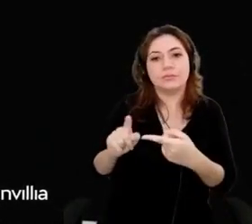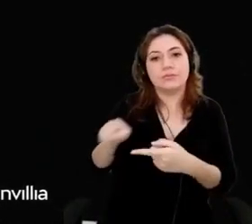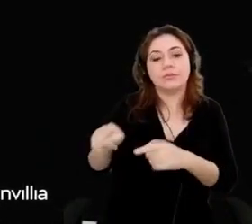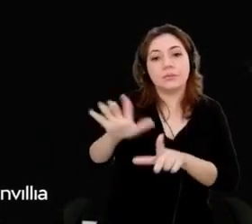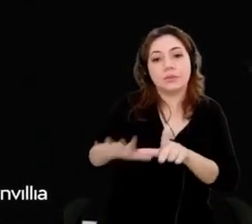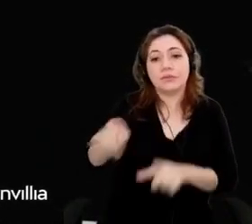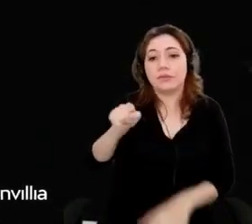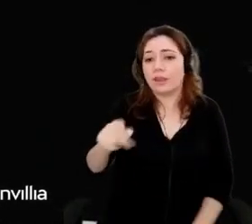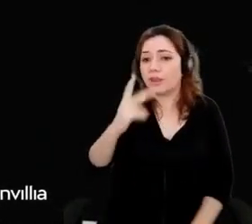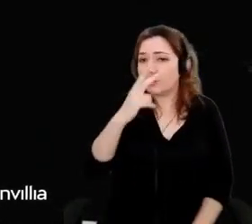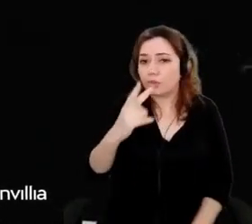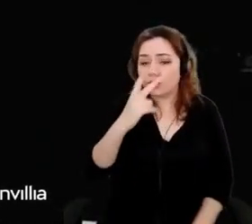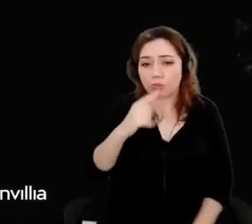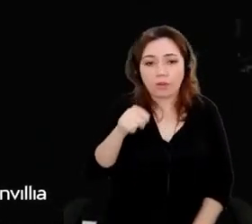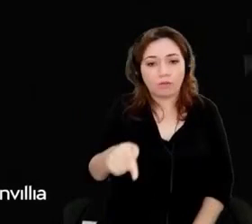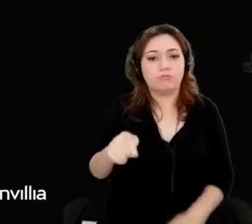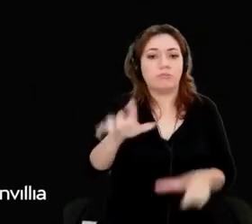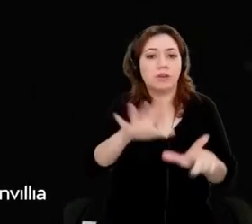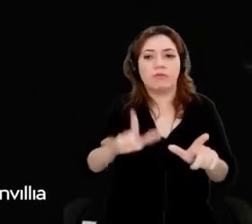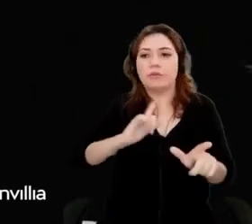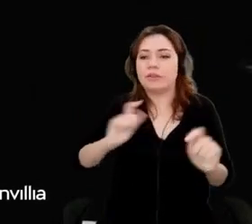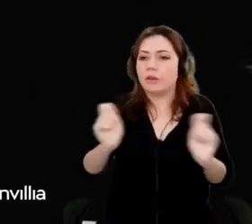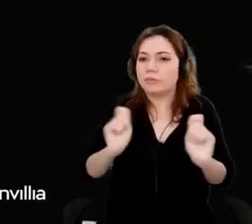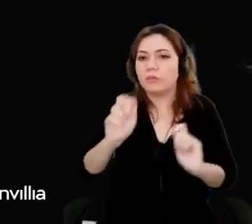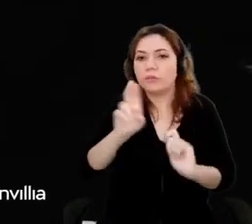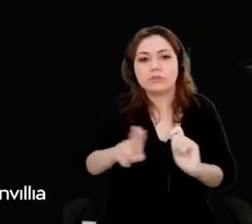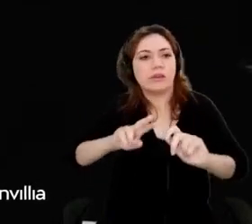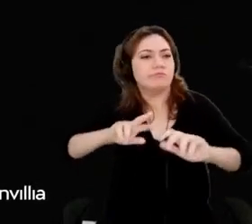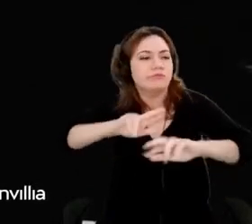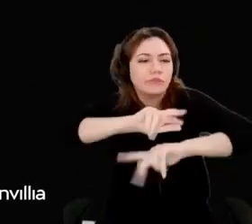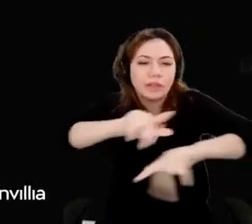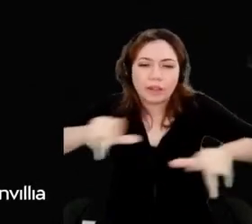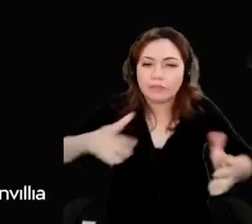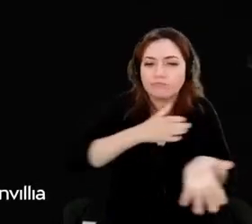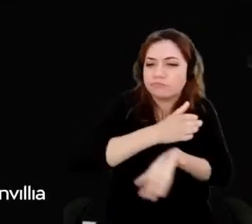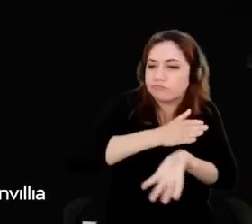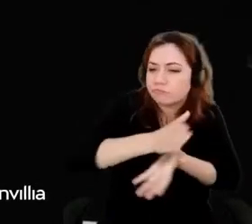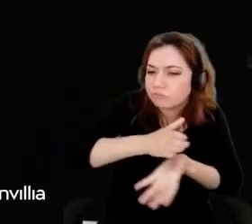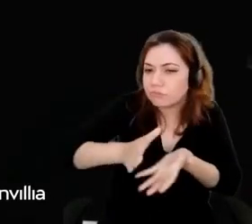adaptable to specific scenarios and processes of any industry.